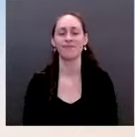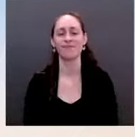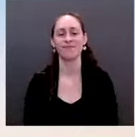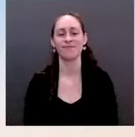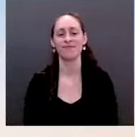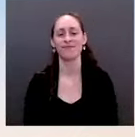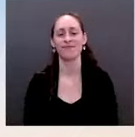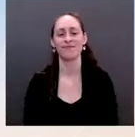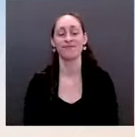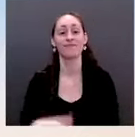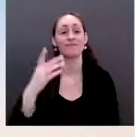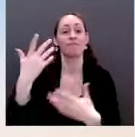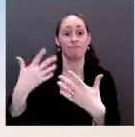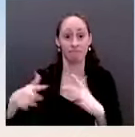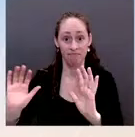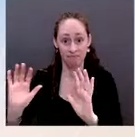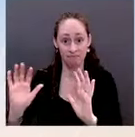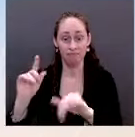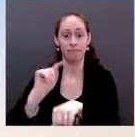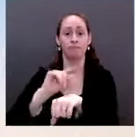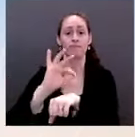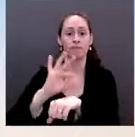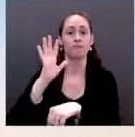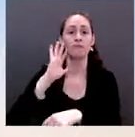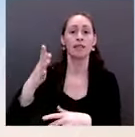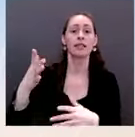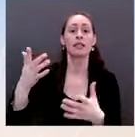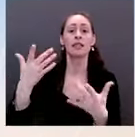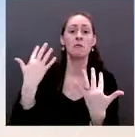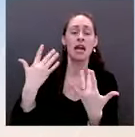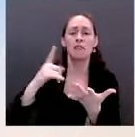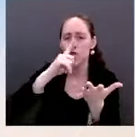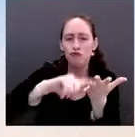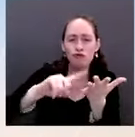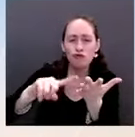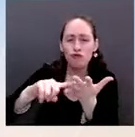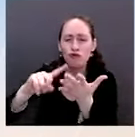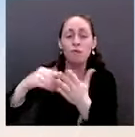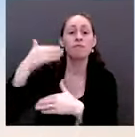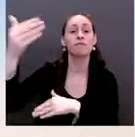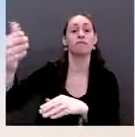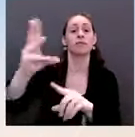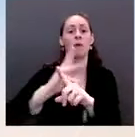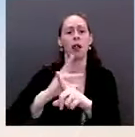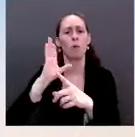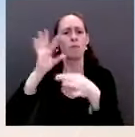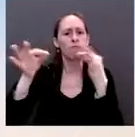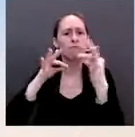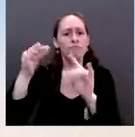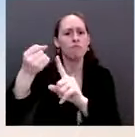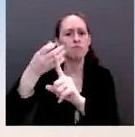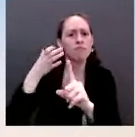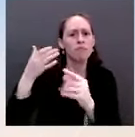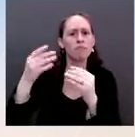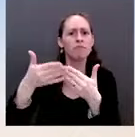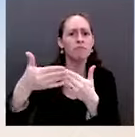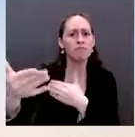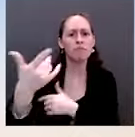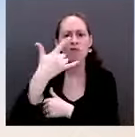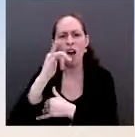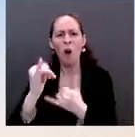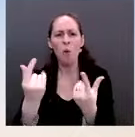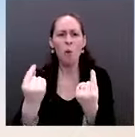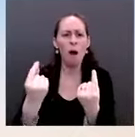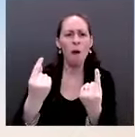describe progress and implementation and contain additional proposals for further action. Also wanted to note that